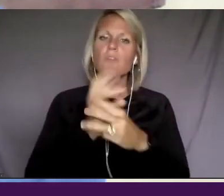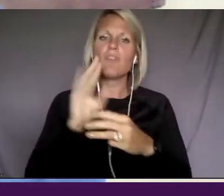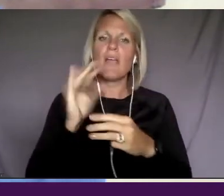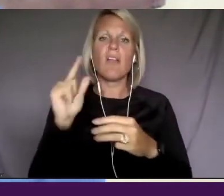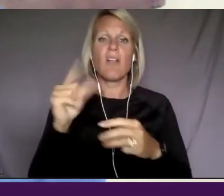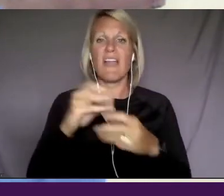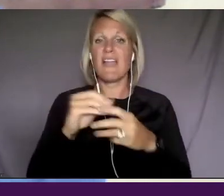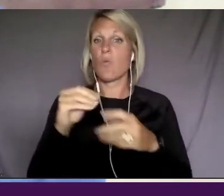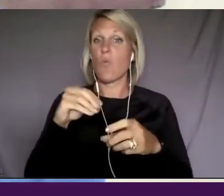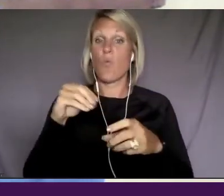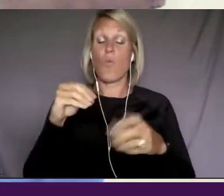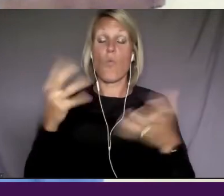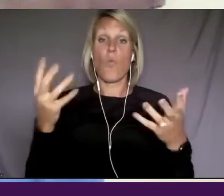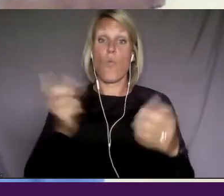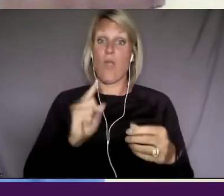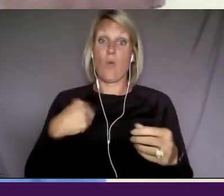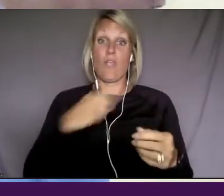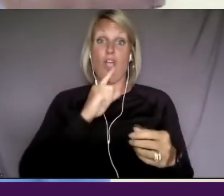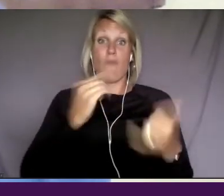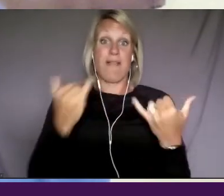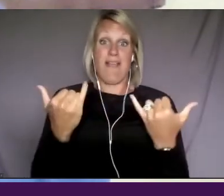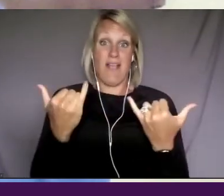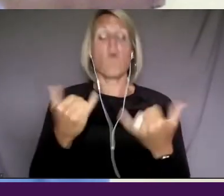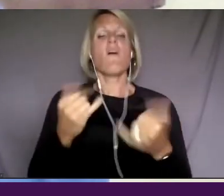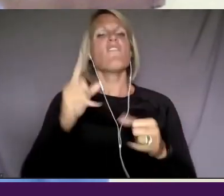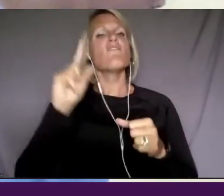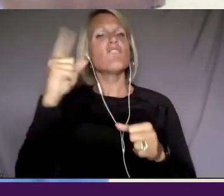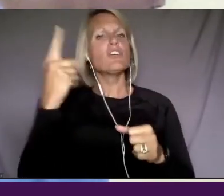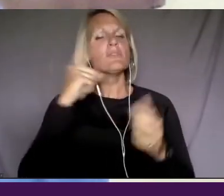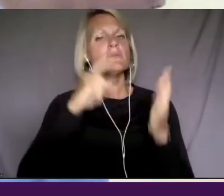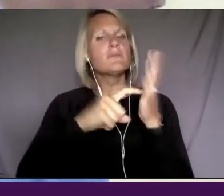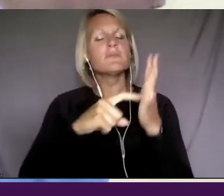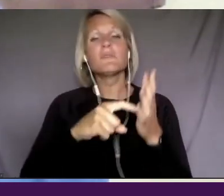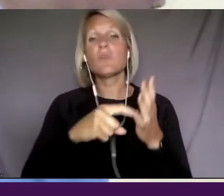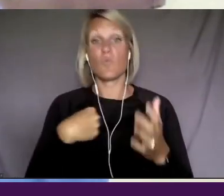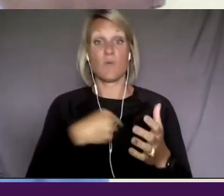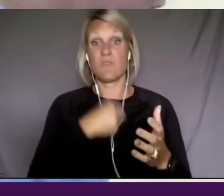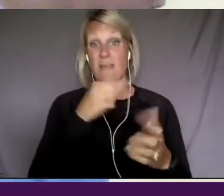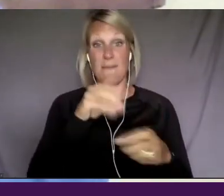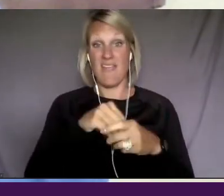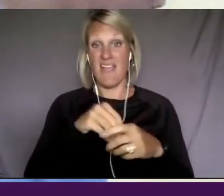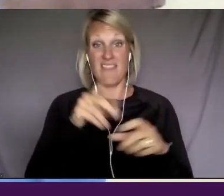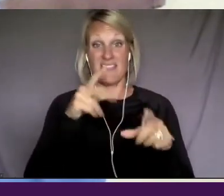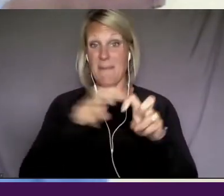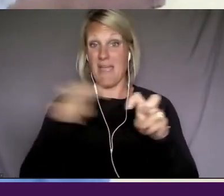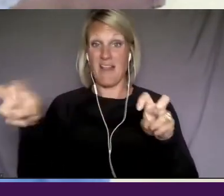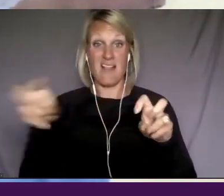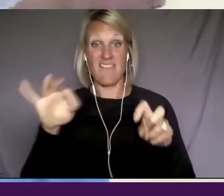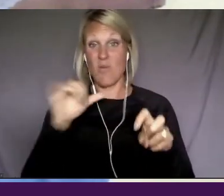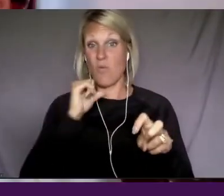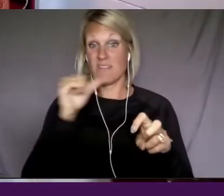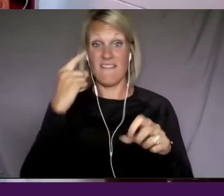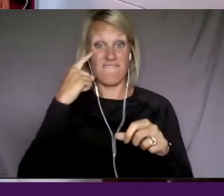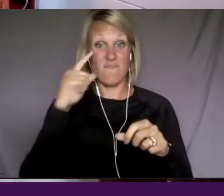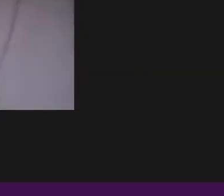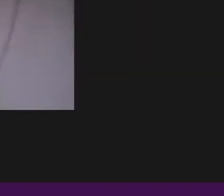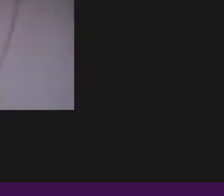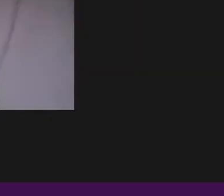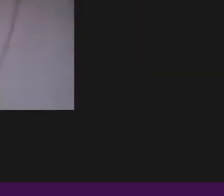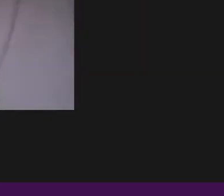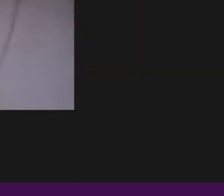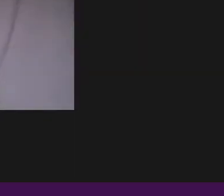his first recognize that we may not even have been in this panel if it weren't for George Floyd and his murder. Things